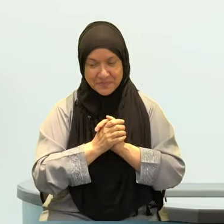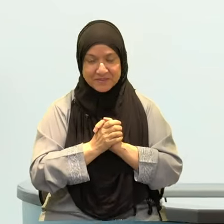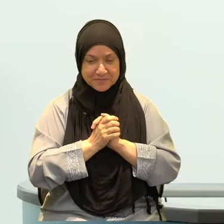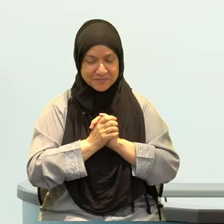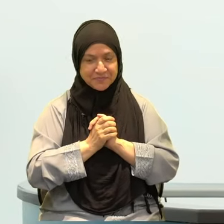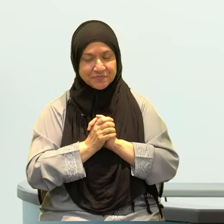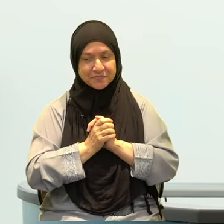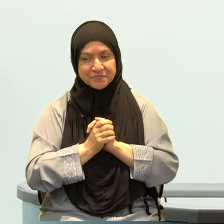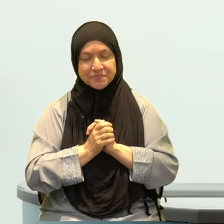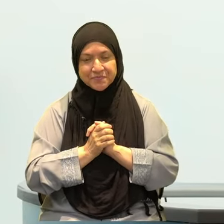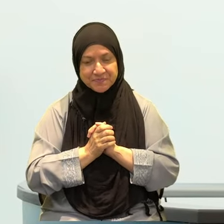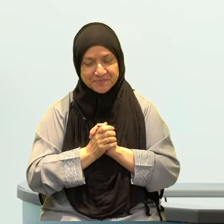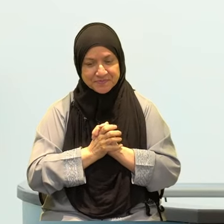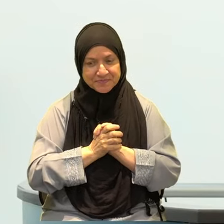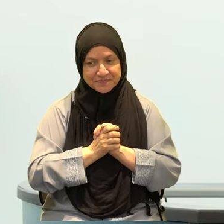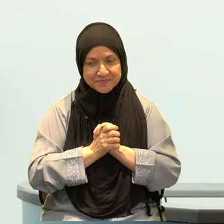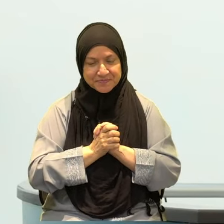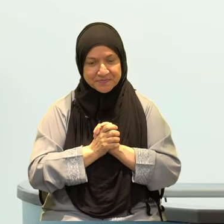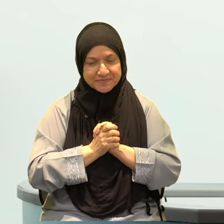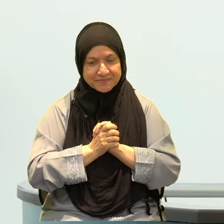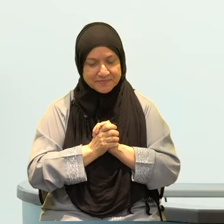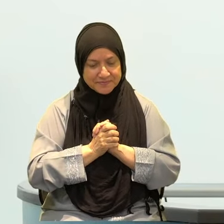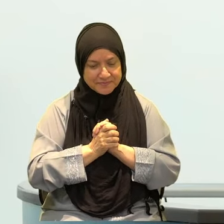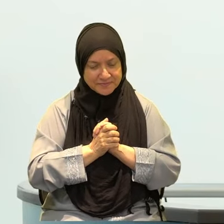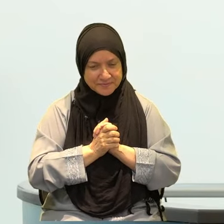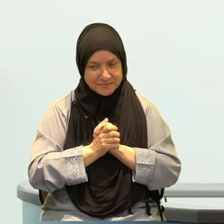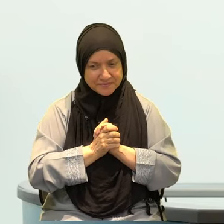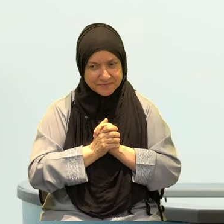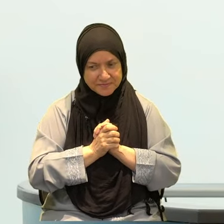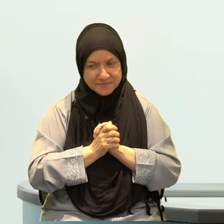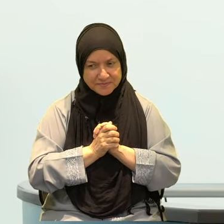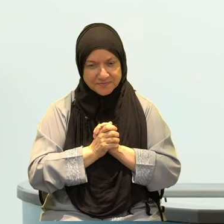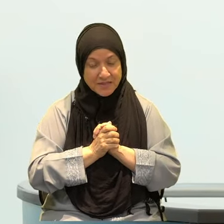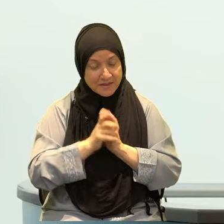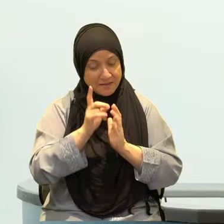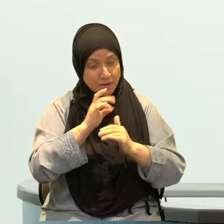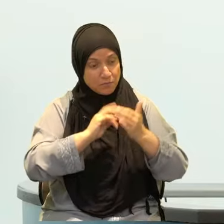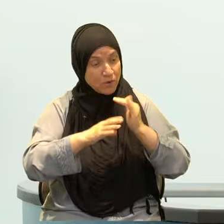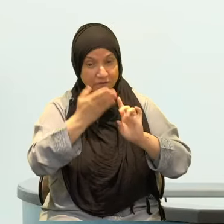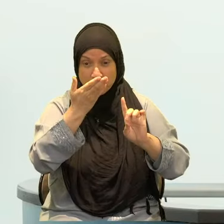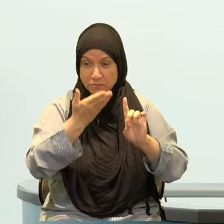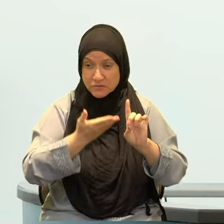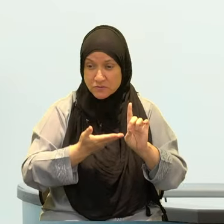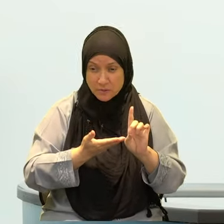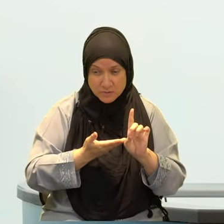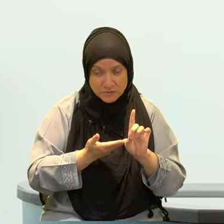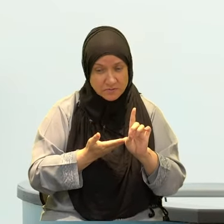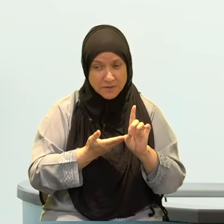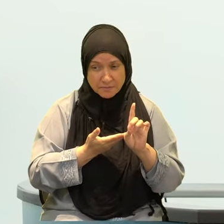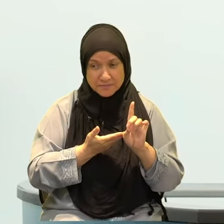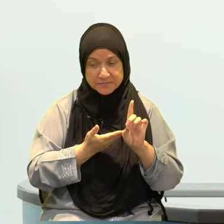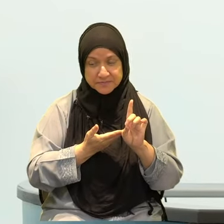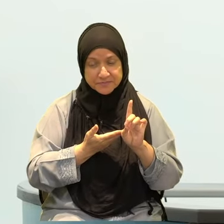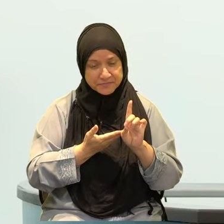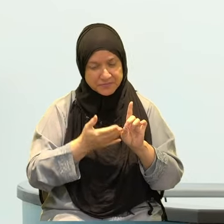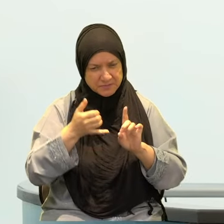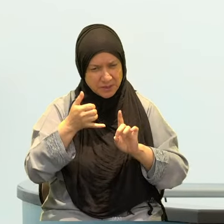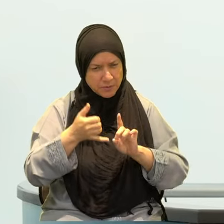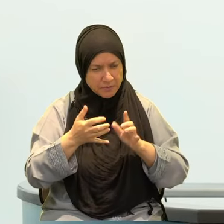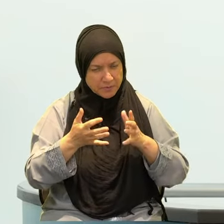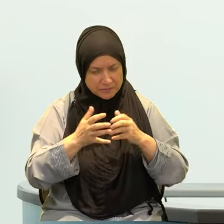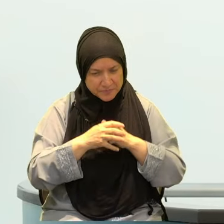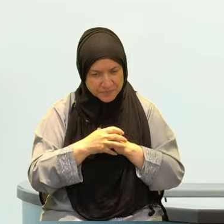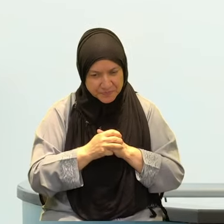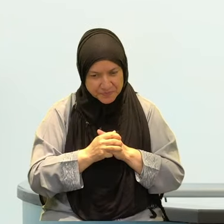anhu says Su'ila Rasulullahi Sallallahu Alaihi Wasallam An akthari ma yudkhiru nasa al-jannah The Prophet Sallallahu Alaihi Wasallam